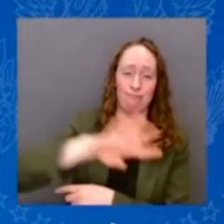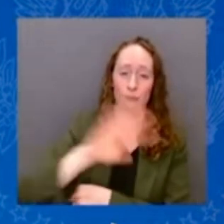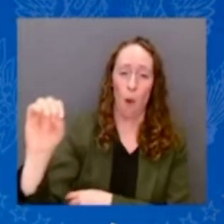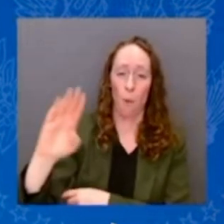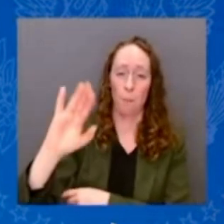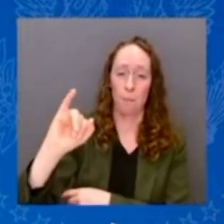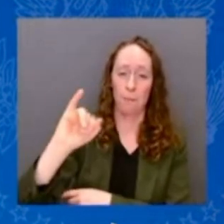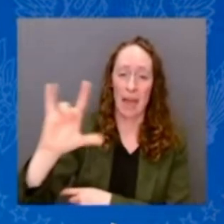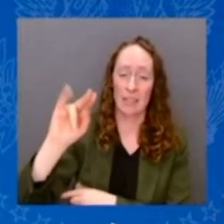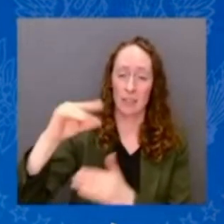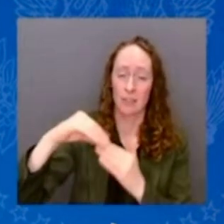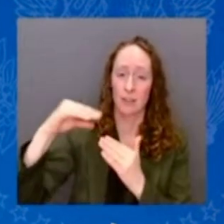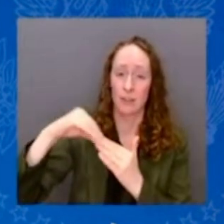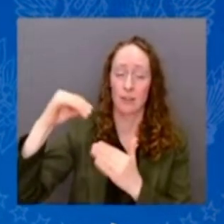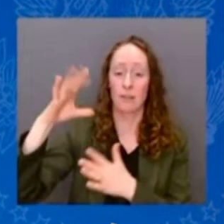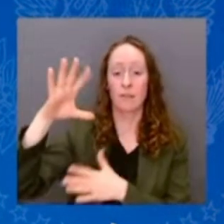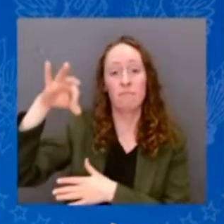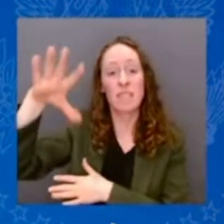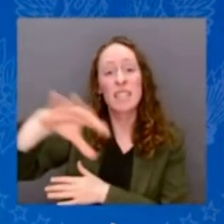15 percent now.